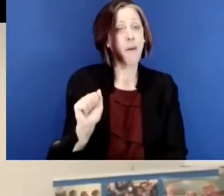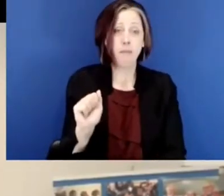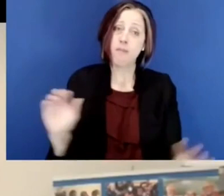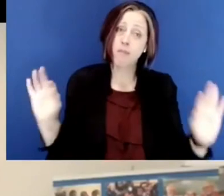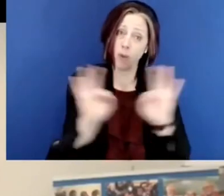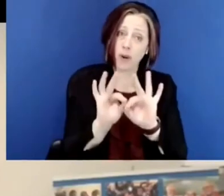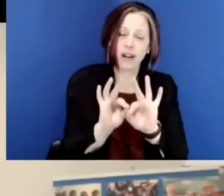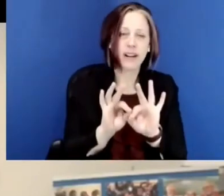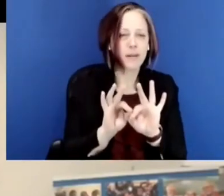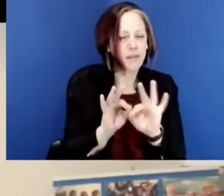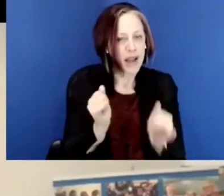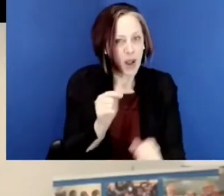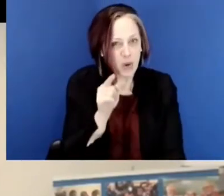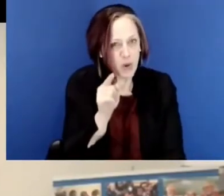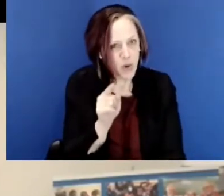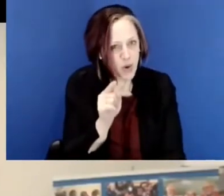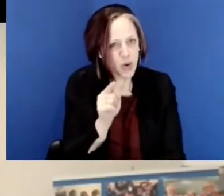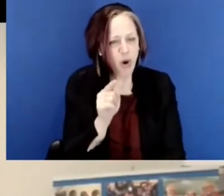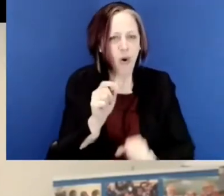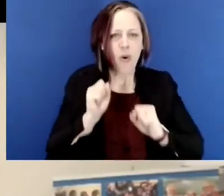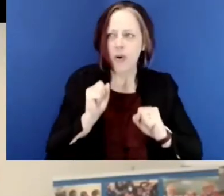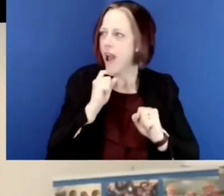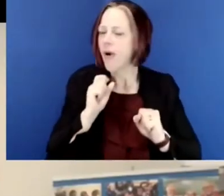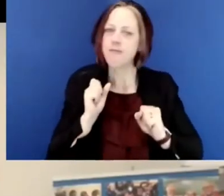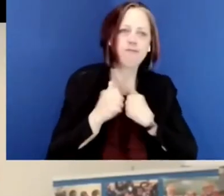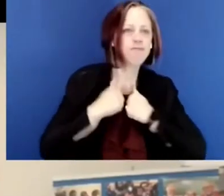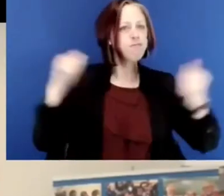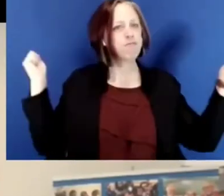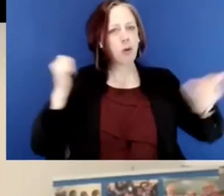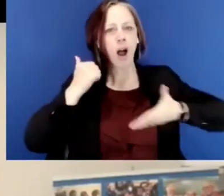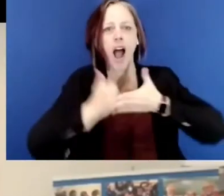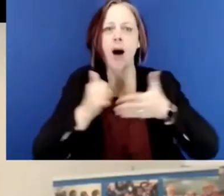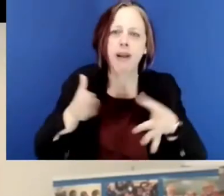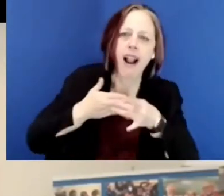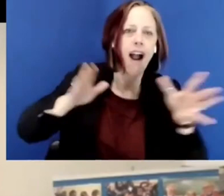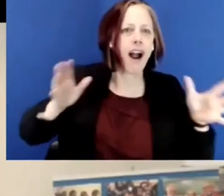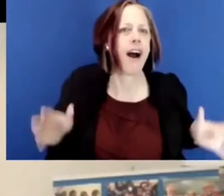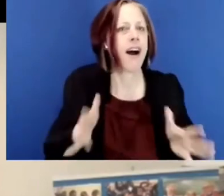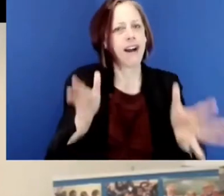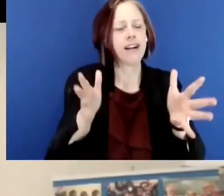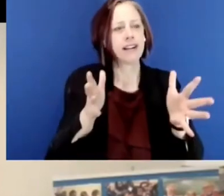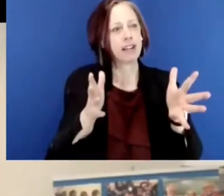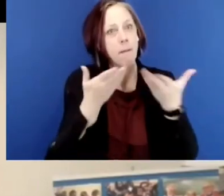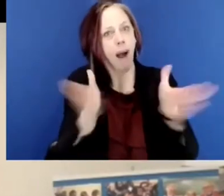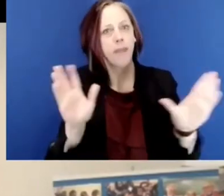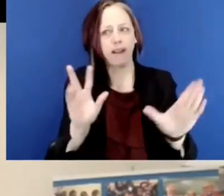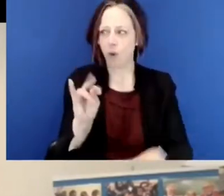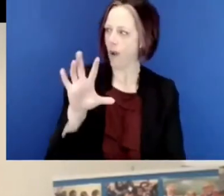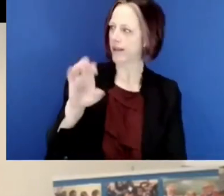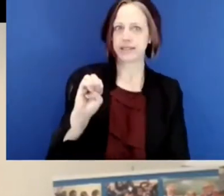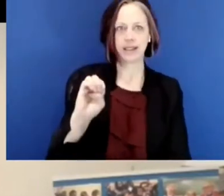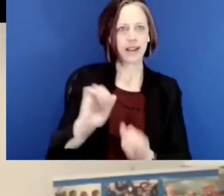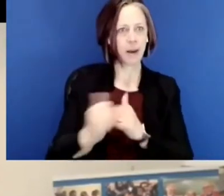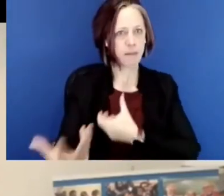in the NEA is really important, but now you're stepping out and helping to guide and direct that